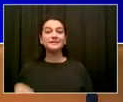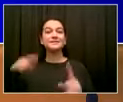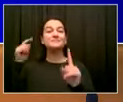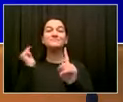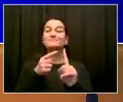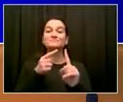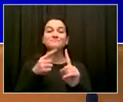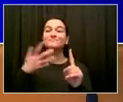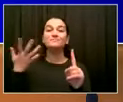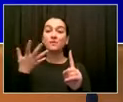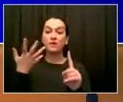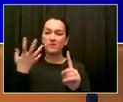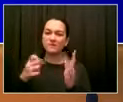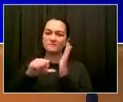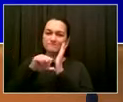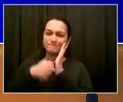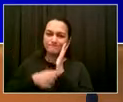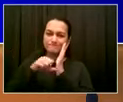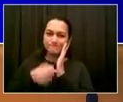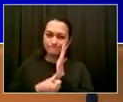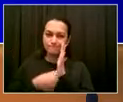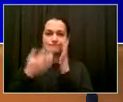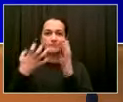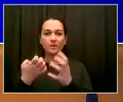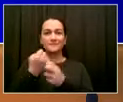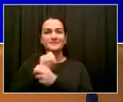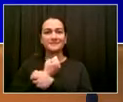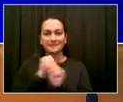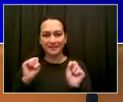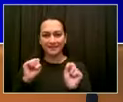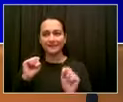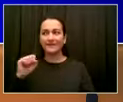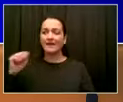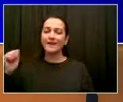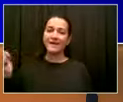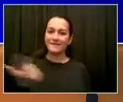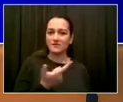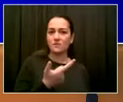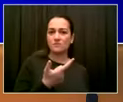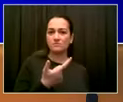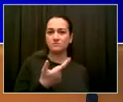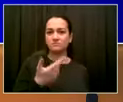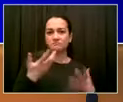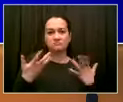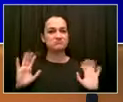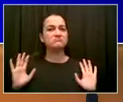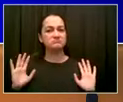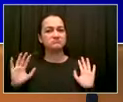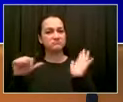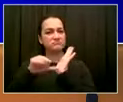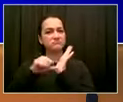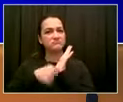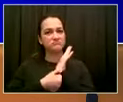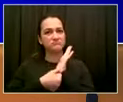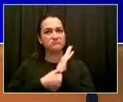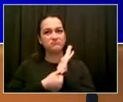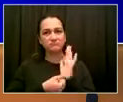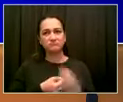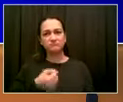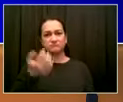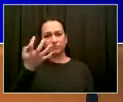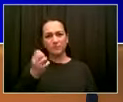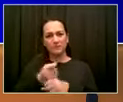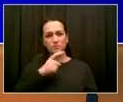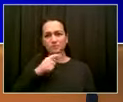to public safety. We want this to be the summer where New York City comes back strong. We announced our Safe